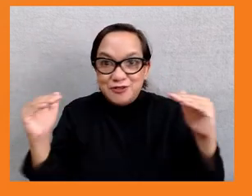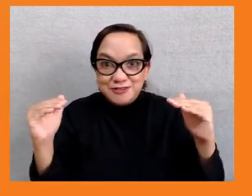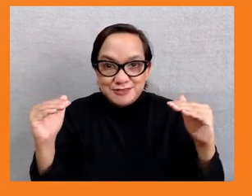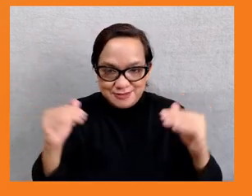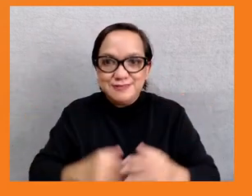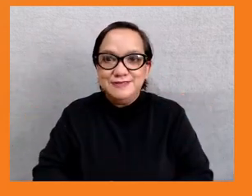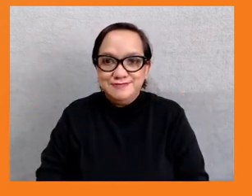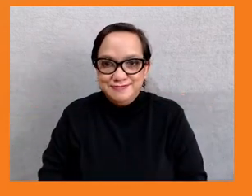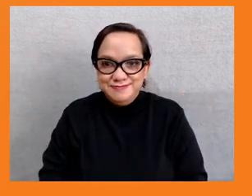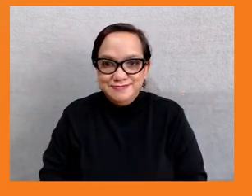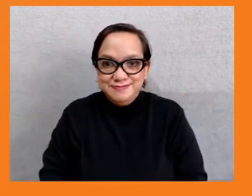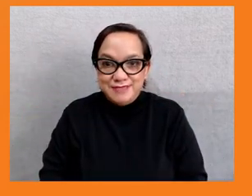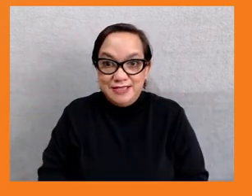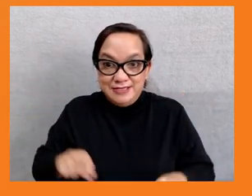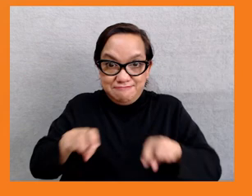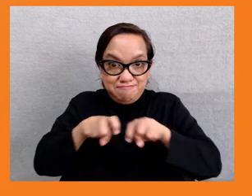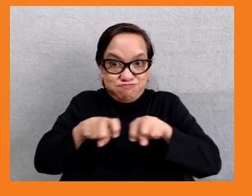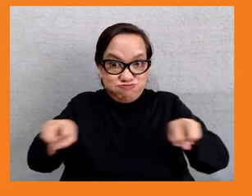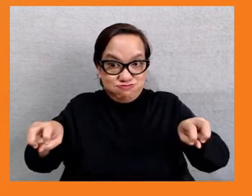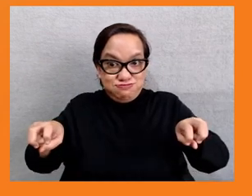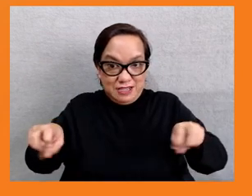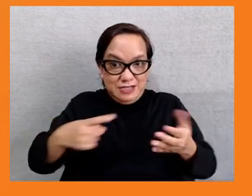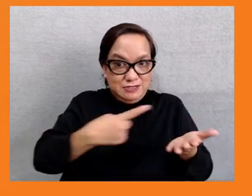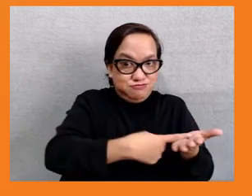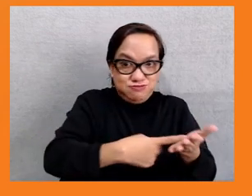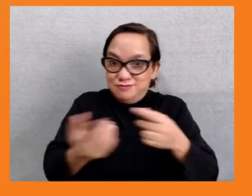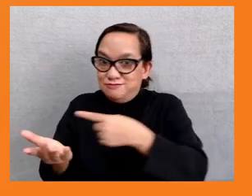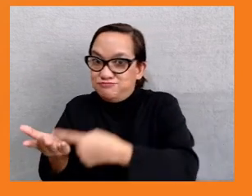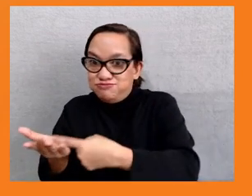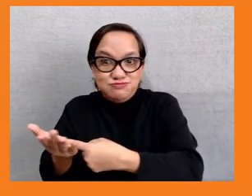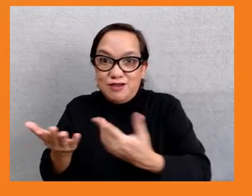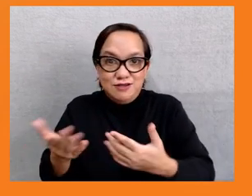systems of expression and exploitation in place for inequality.